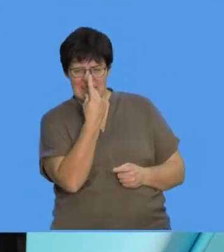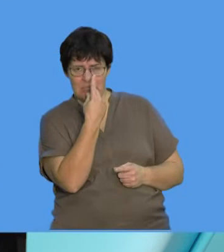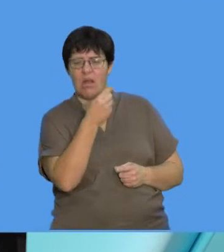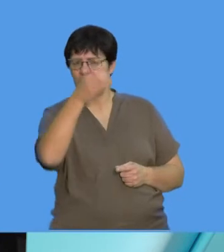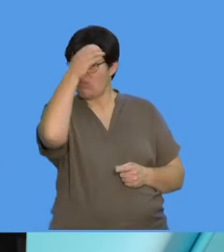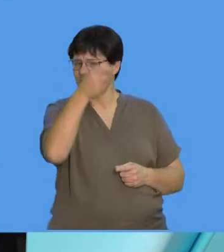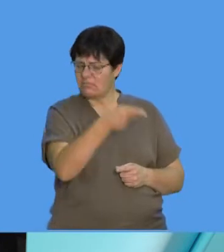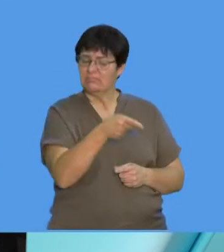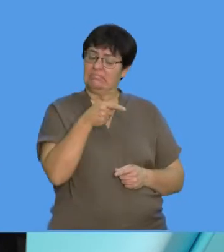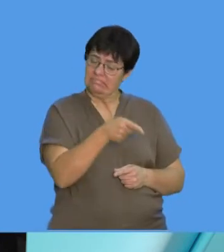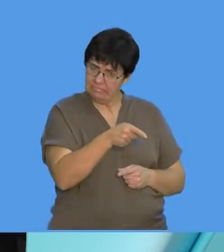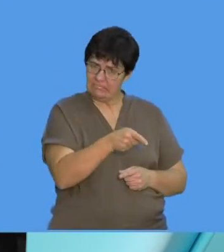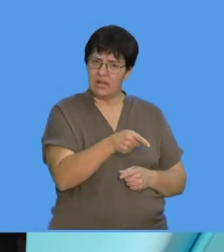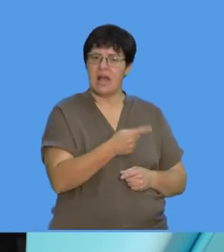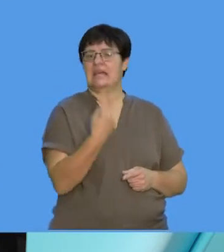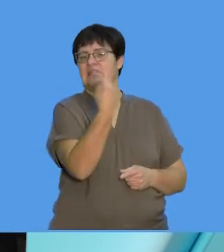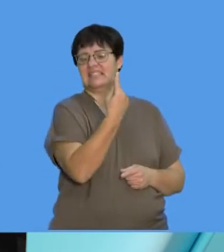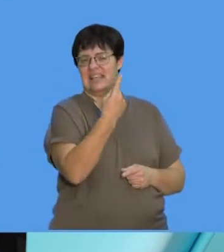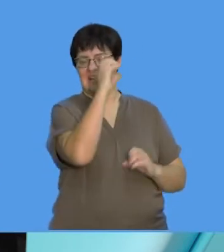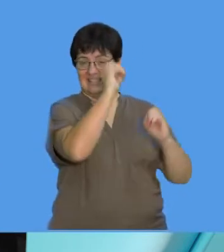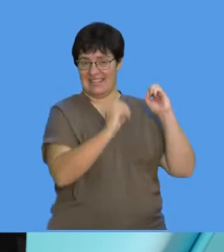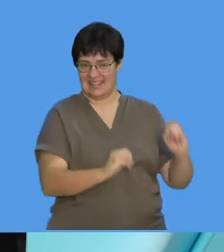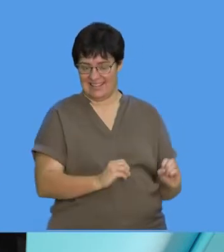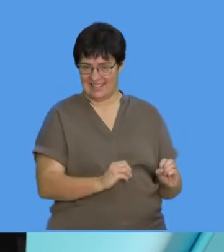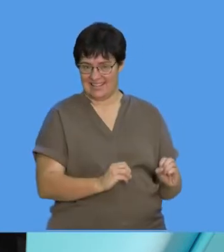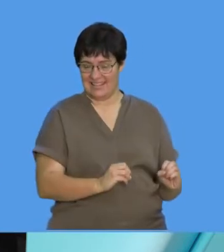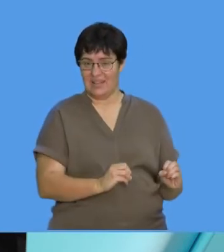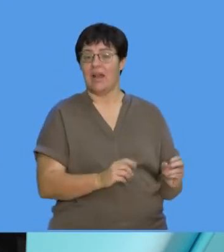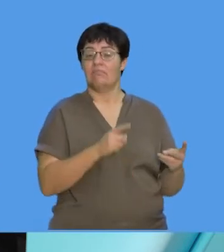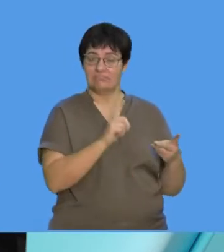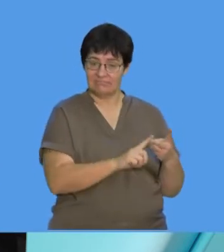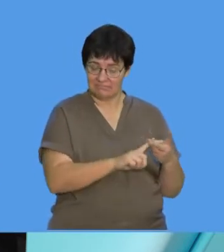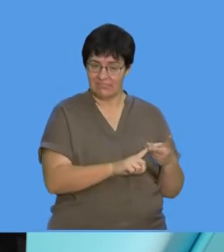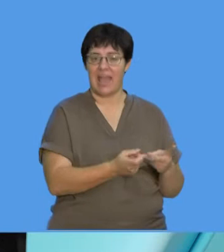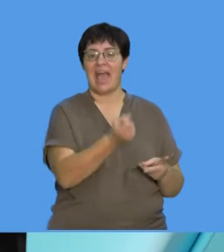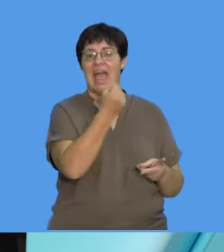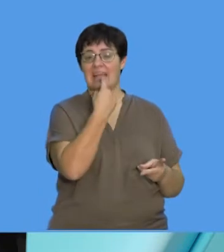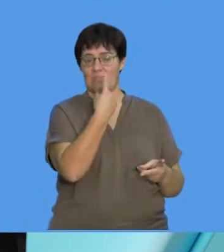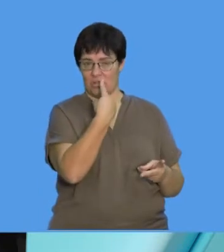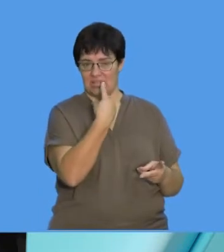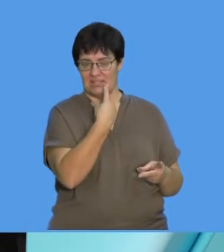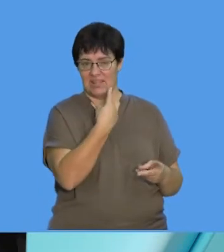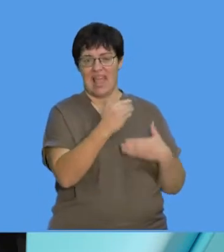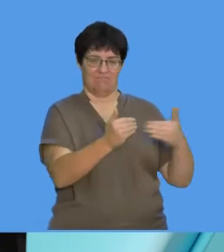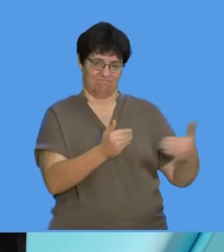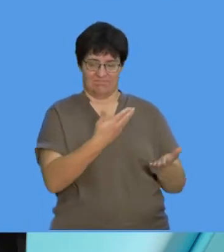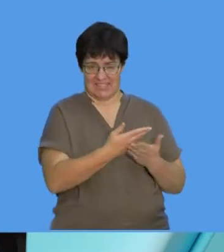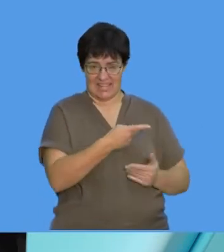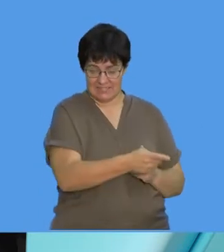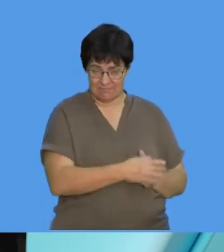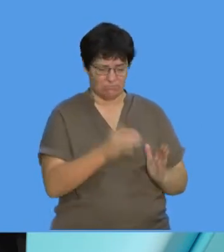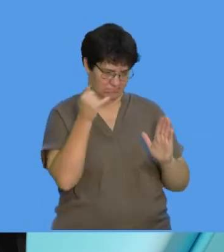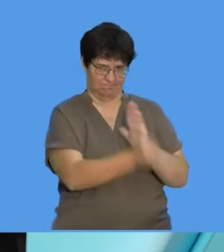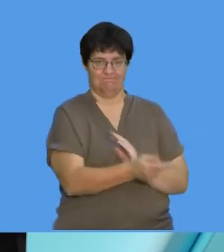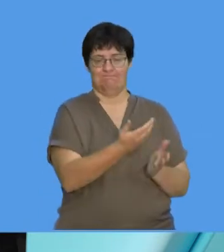concept that bacteria are single cells and that we can treat them by using antibiotics? That is